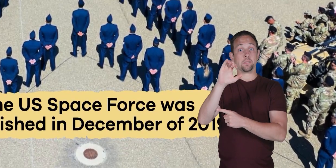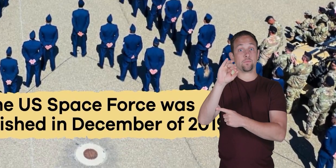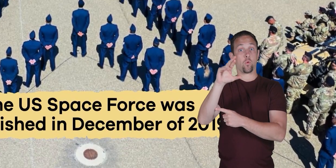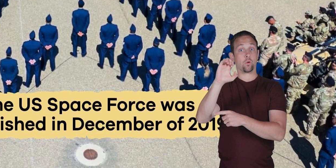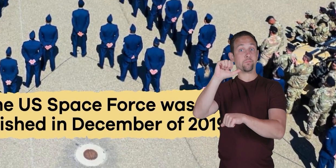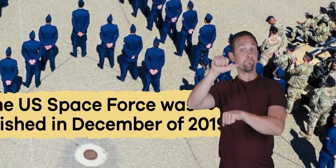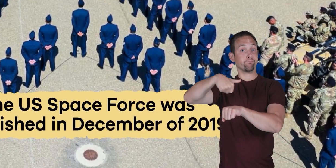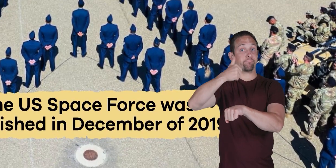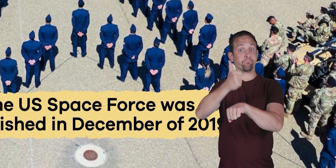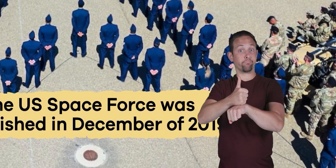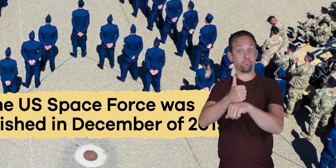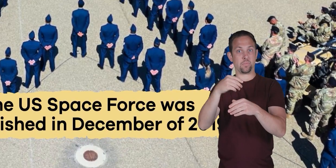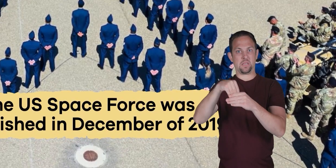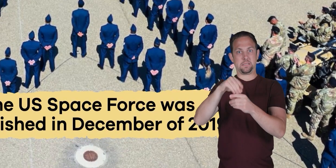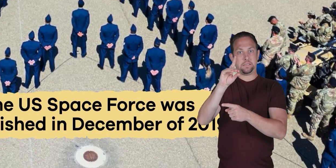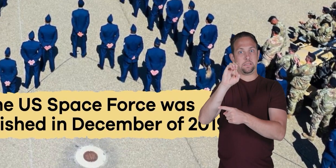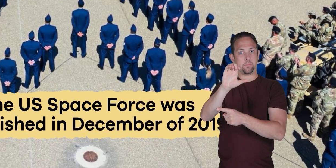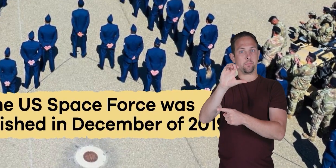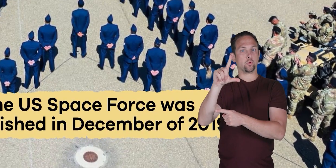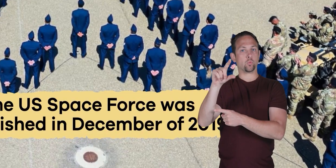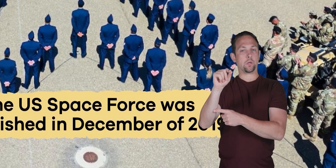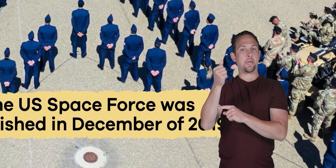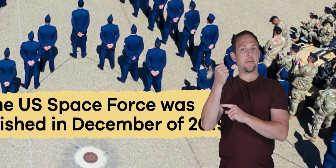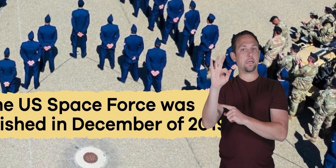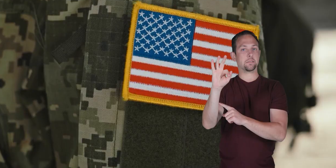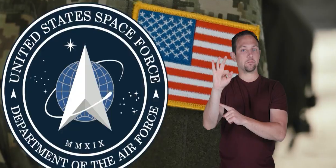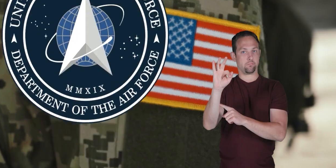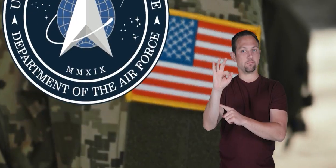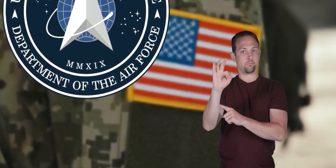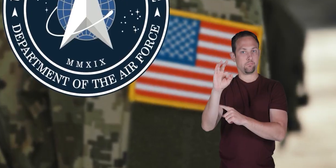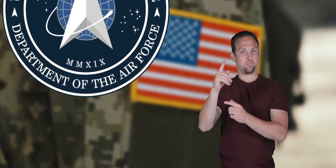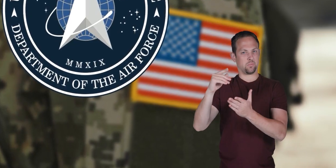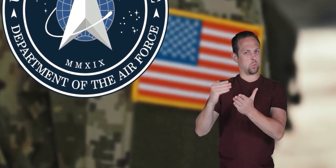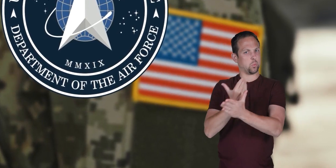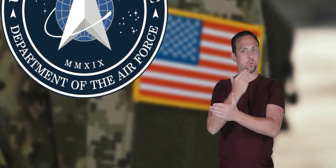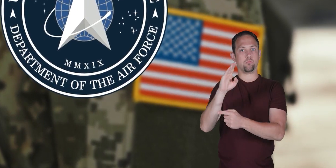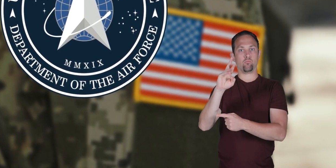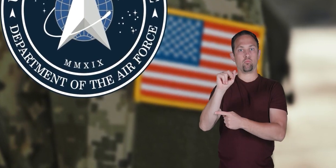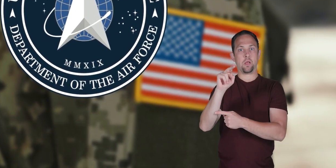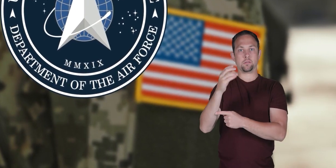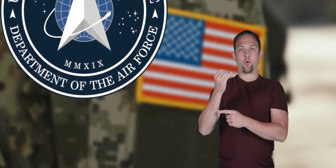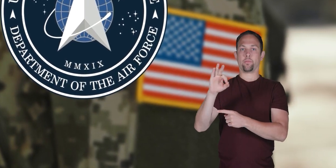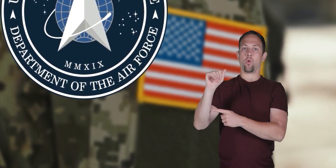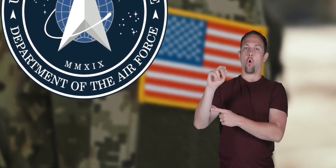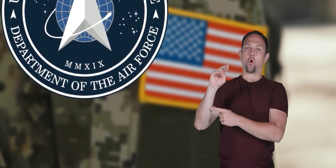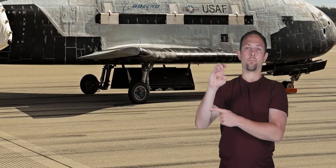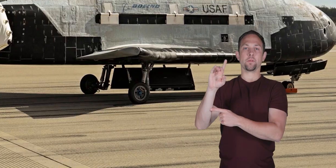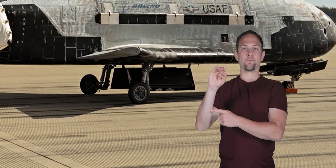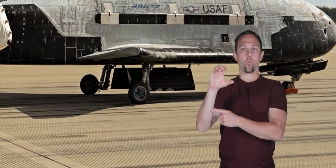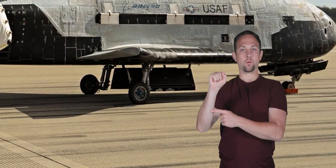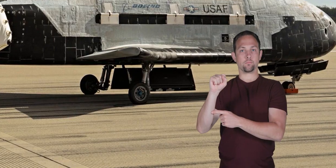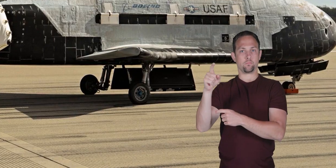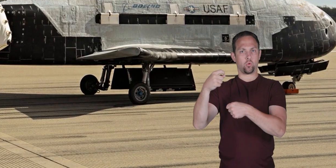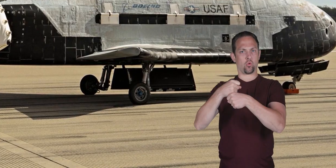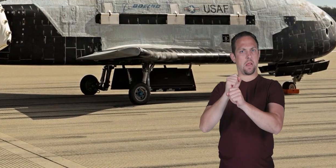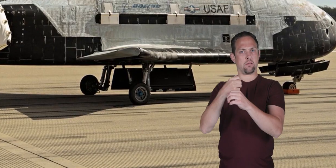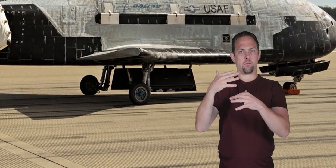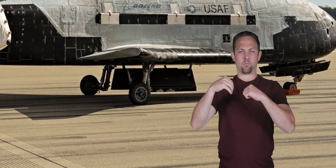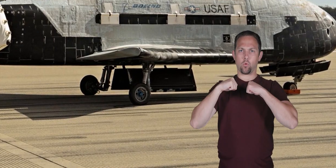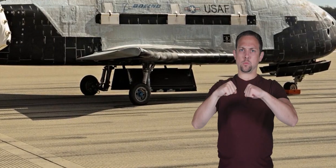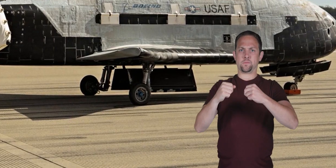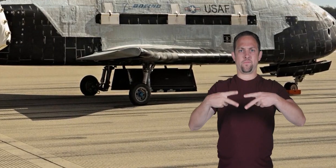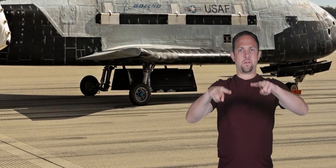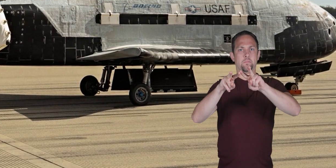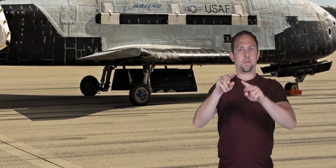Space Force was established in December of 2019 and is the newest branch of the Armed Forces it was created to